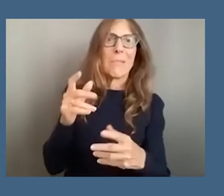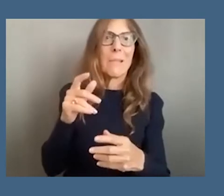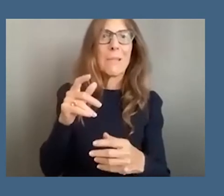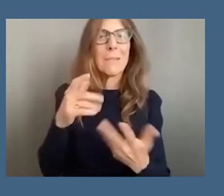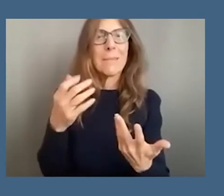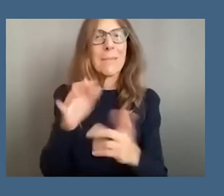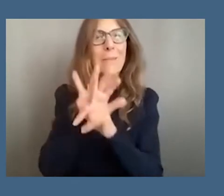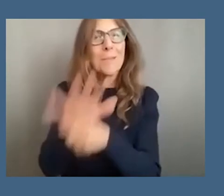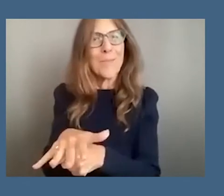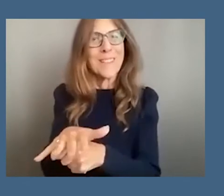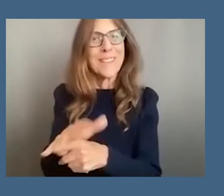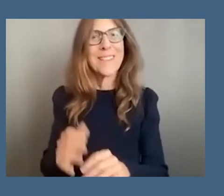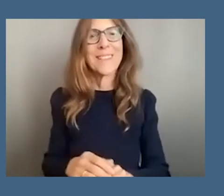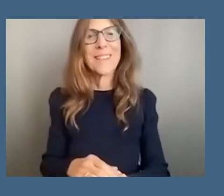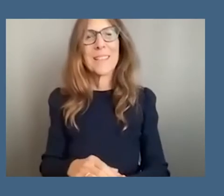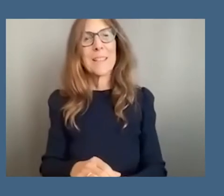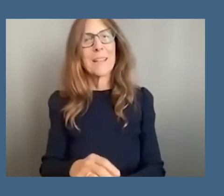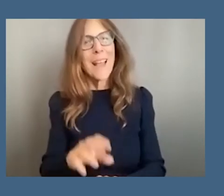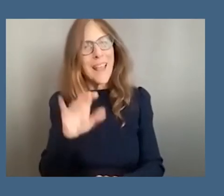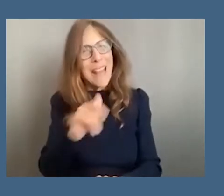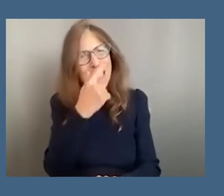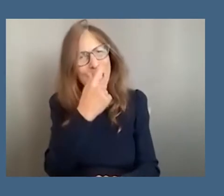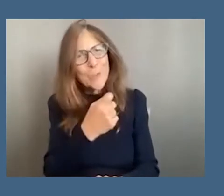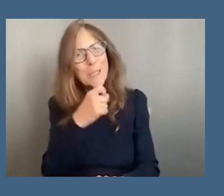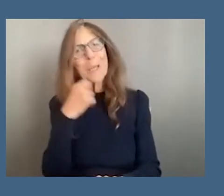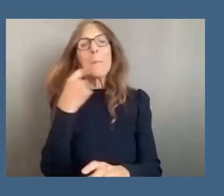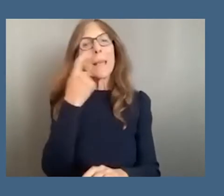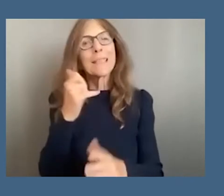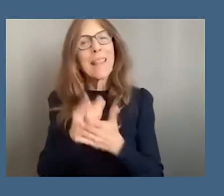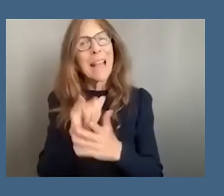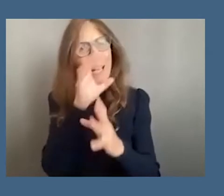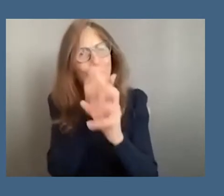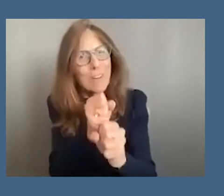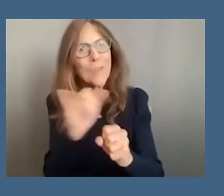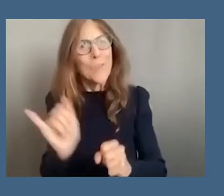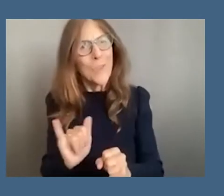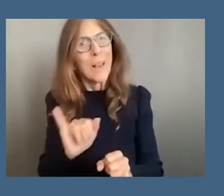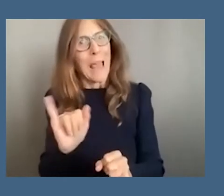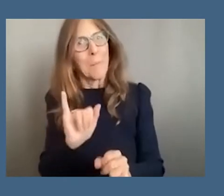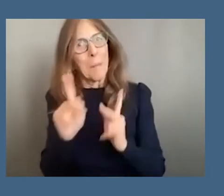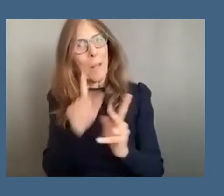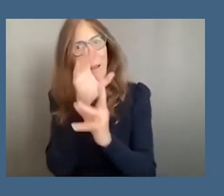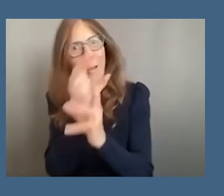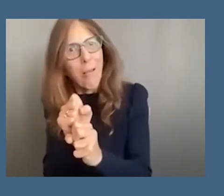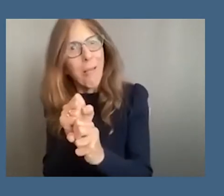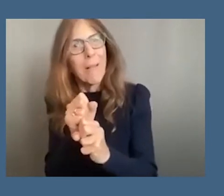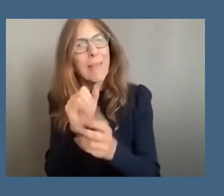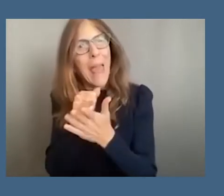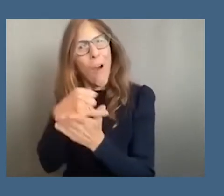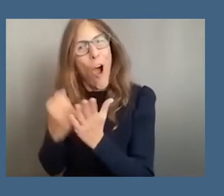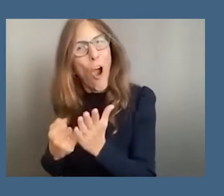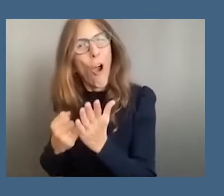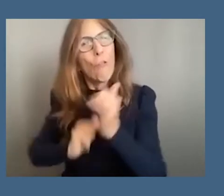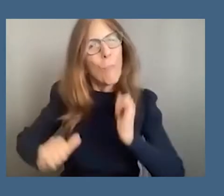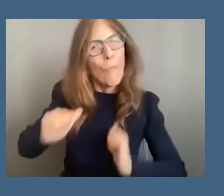interesting because that also has its own commercial appeal too right so there's this sort of appeal to that in terms of a kind of art form which